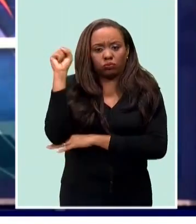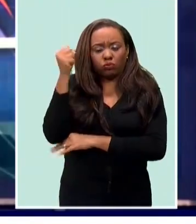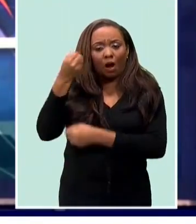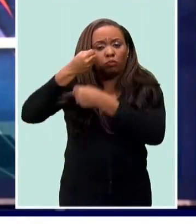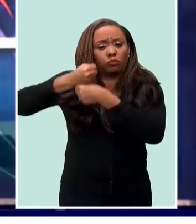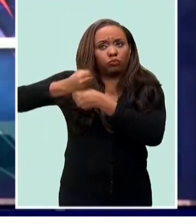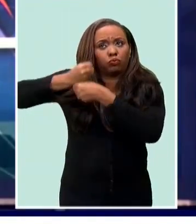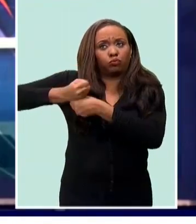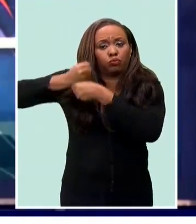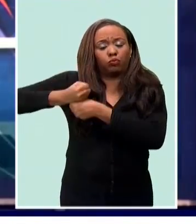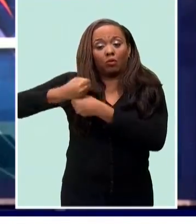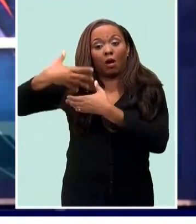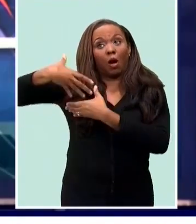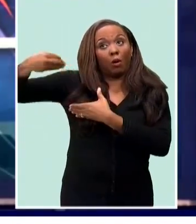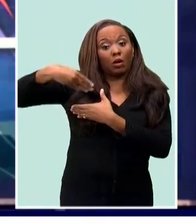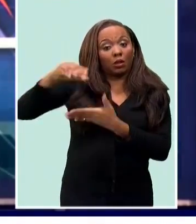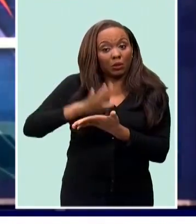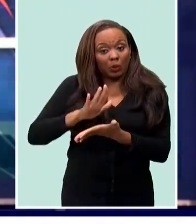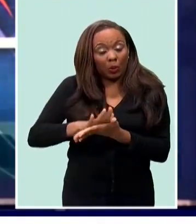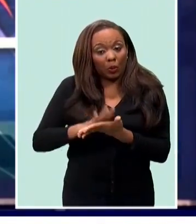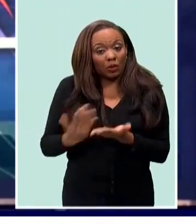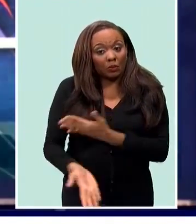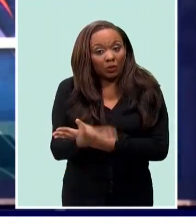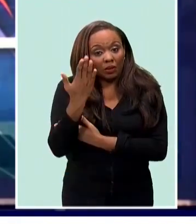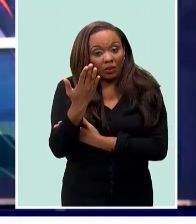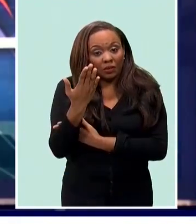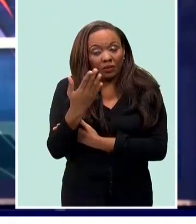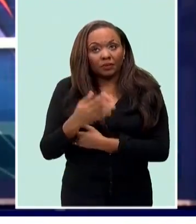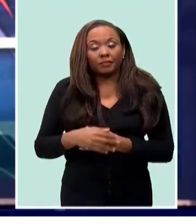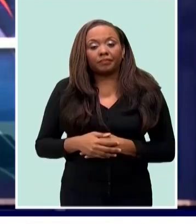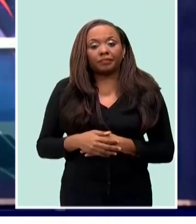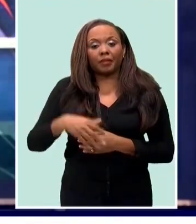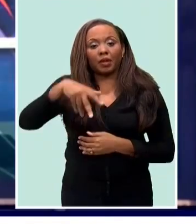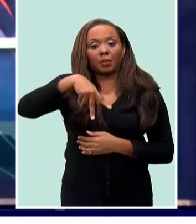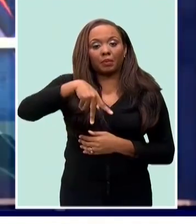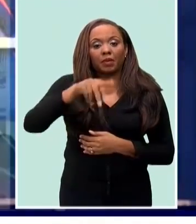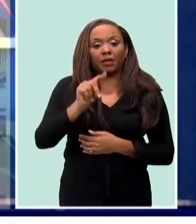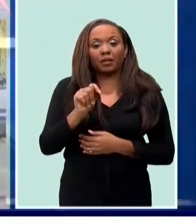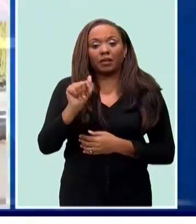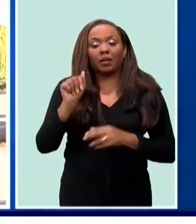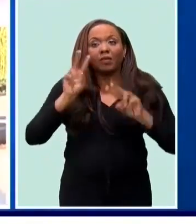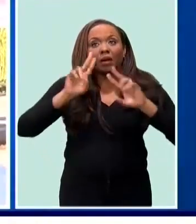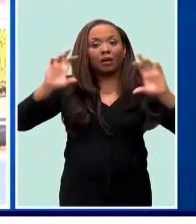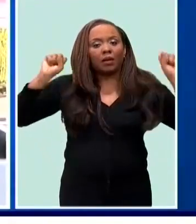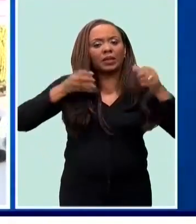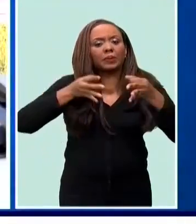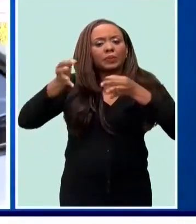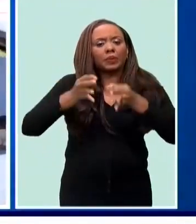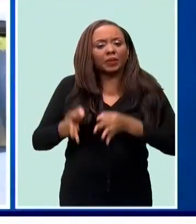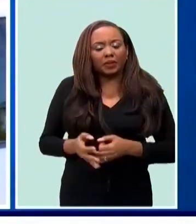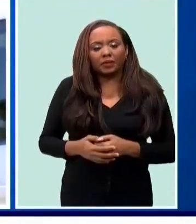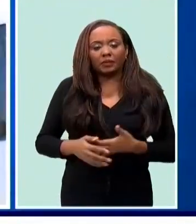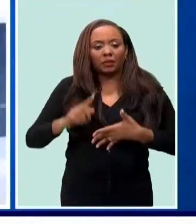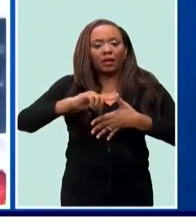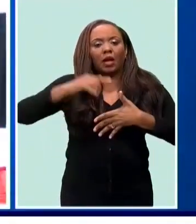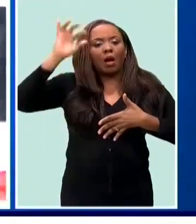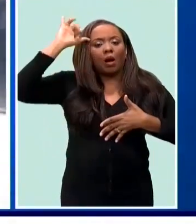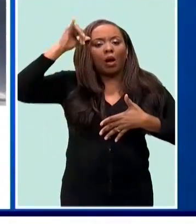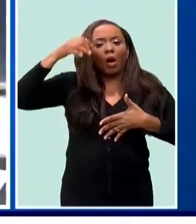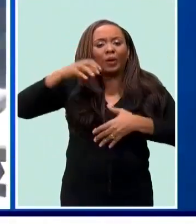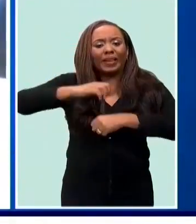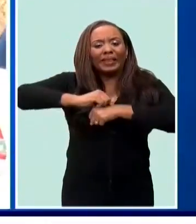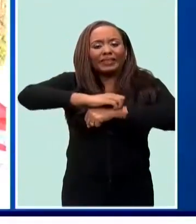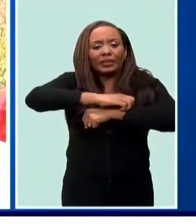placards outside the Water Street Christchurch compound. Interim PTA Vice President Minden Yearwood explained the issues included cow itch,